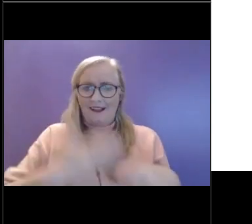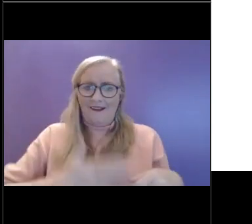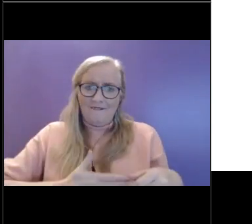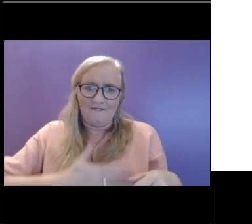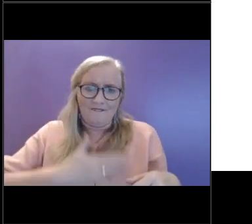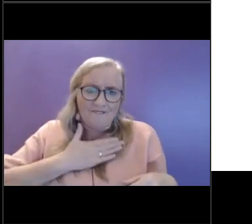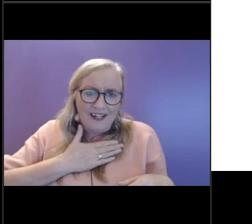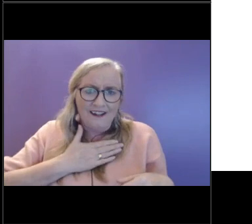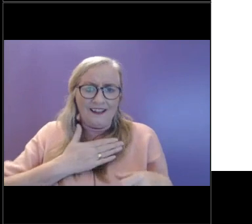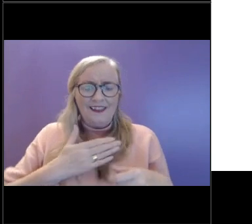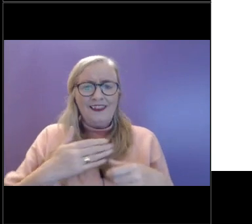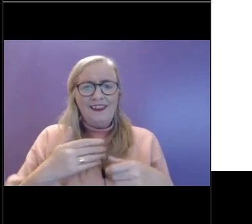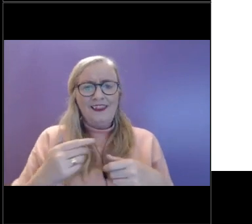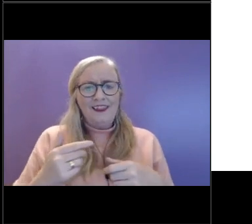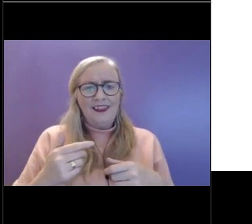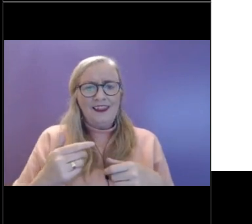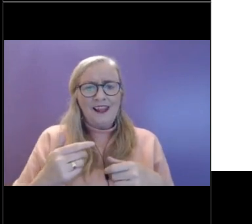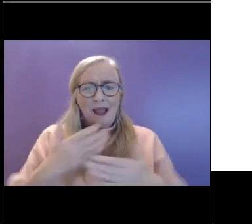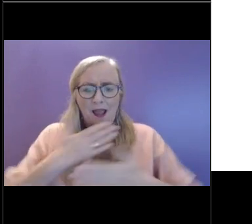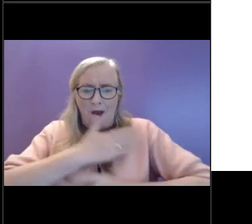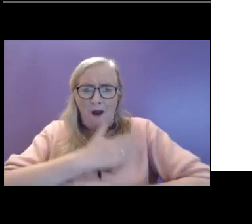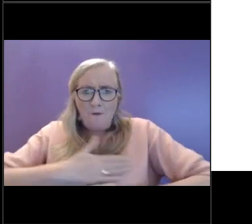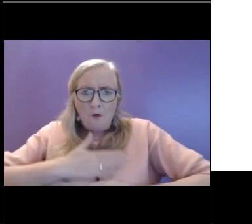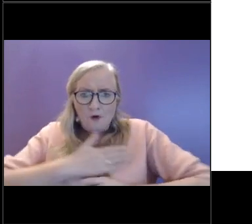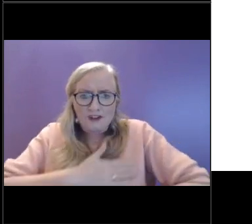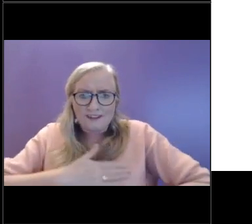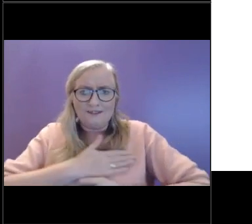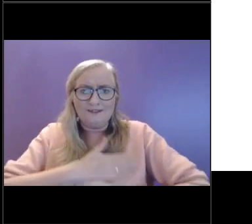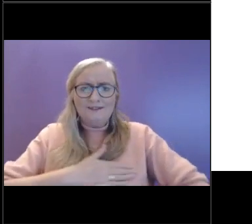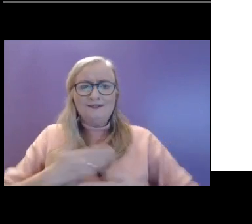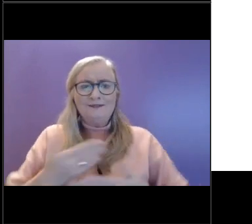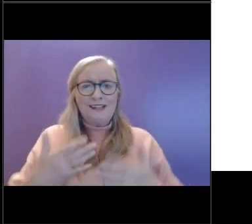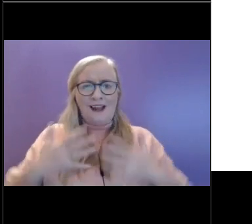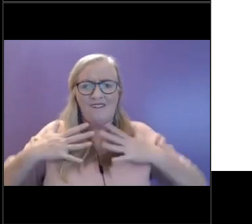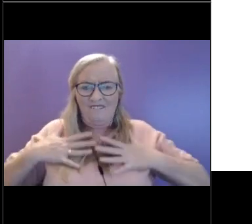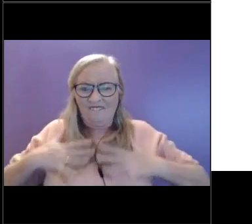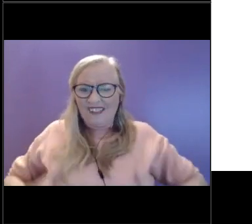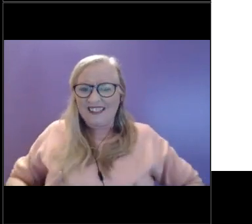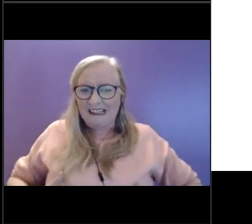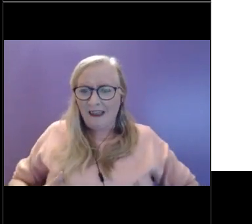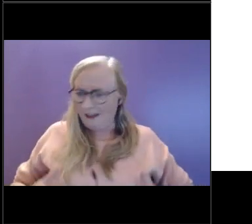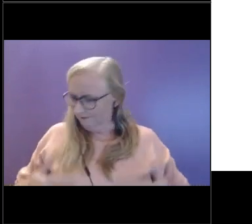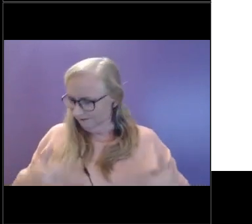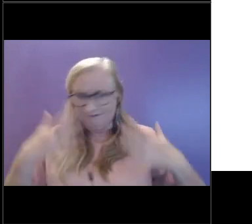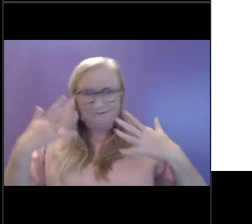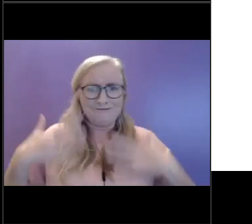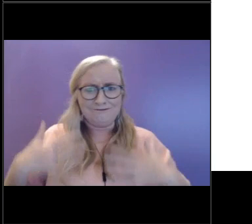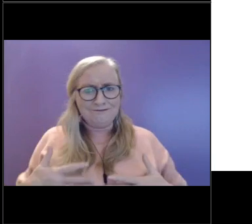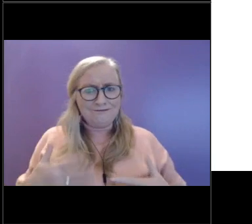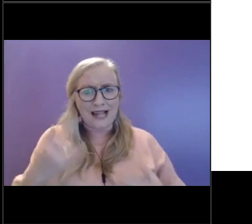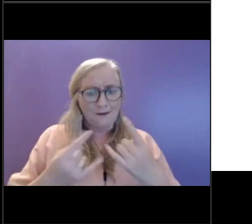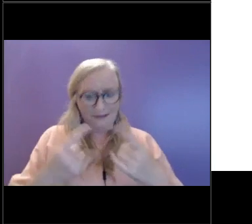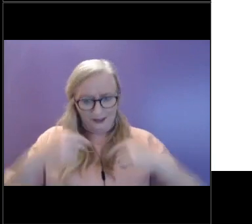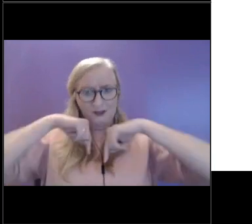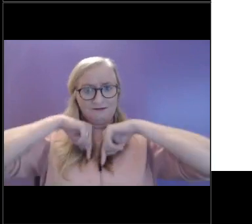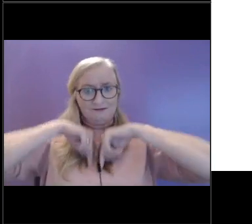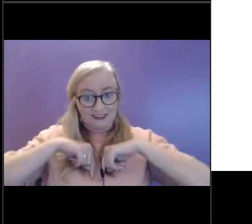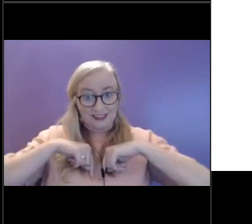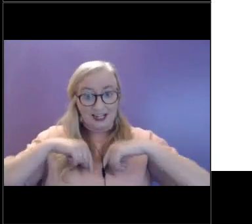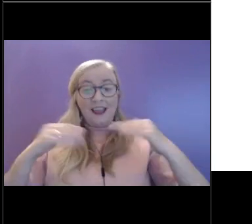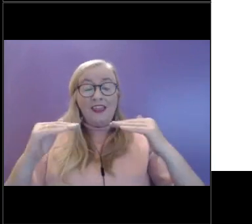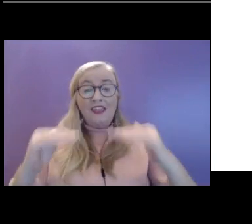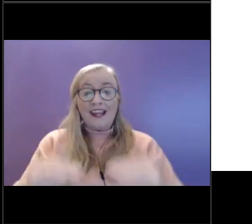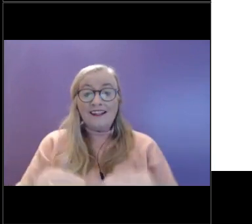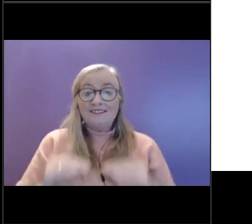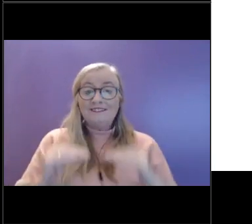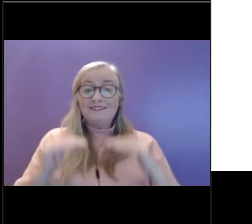feelings. We have, you know, emotions that are coming up or even physical sensations we might notice in ourselves. And then the next level is